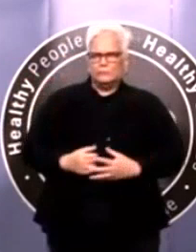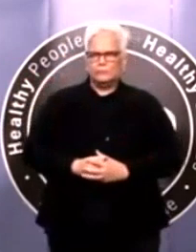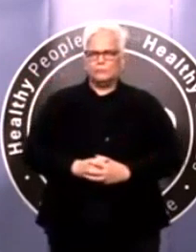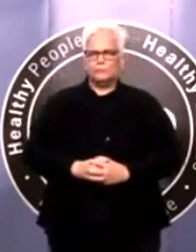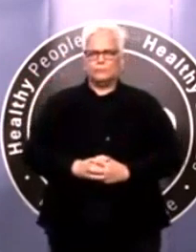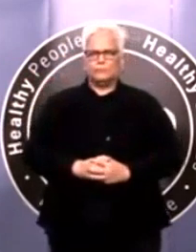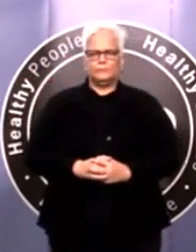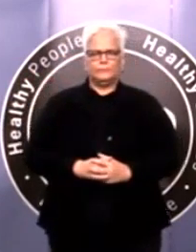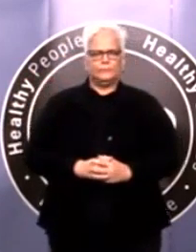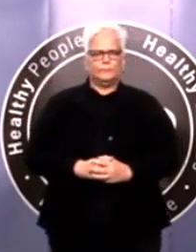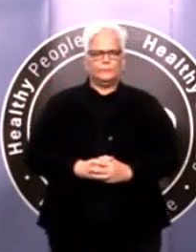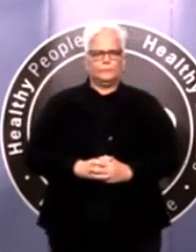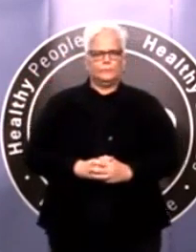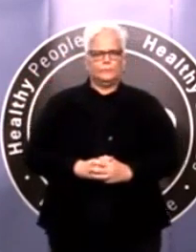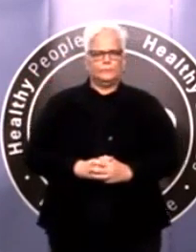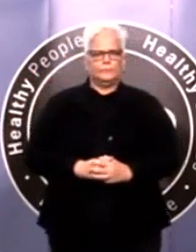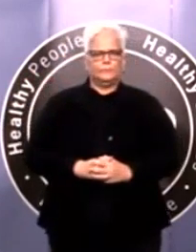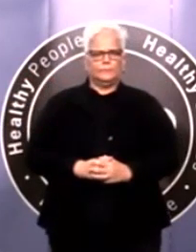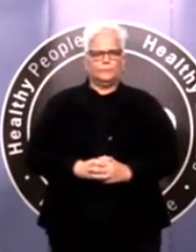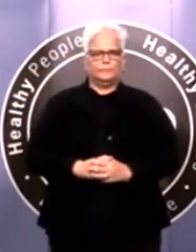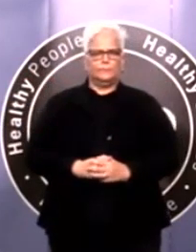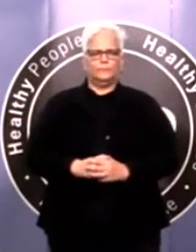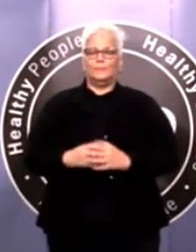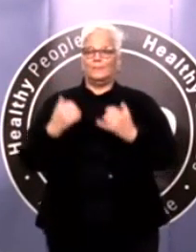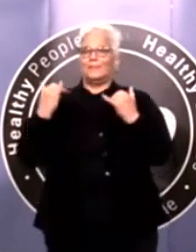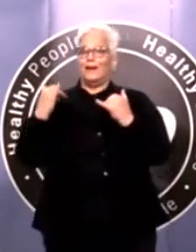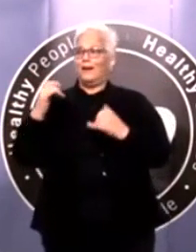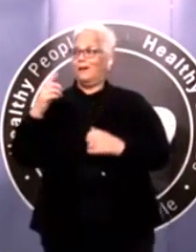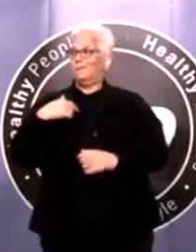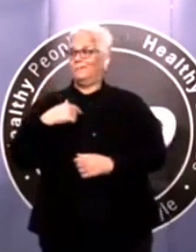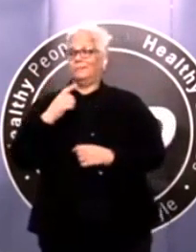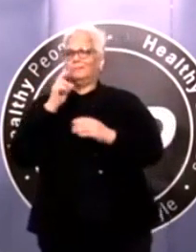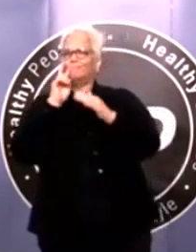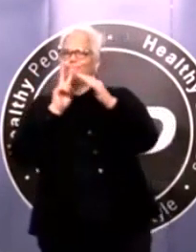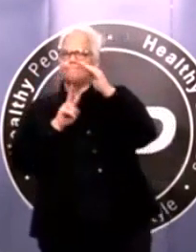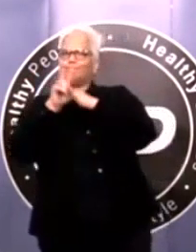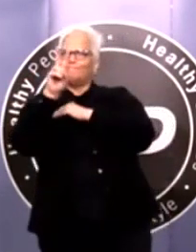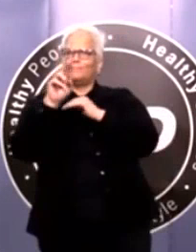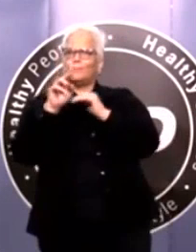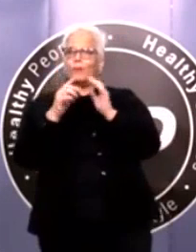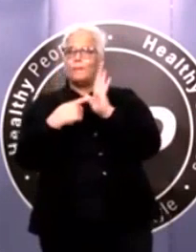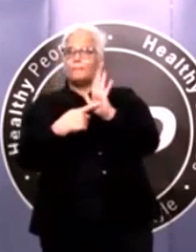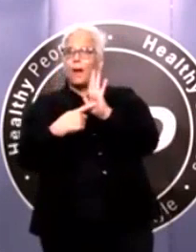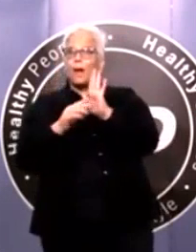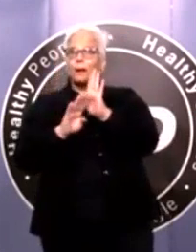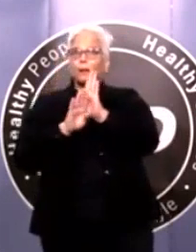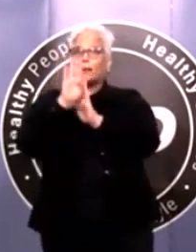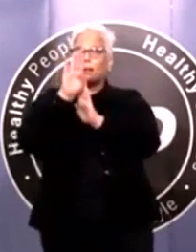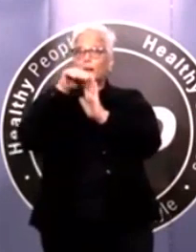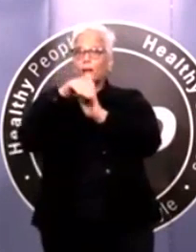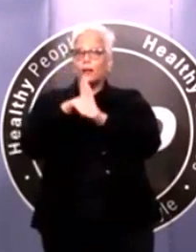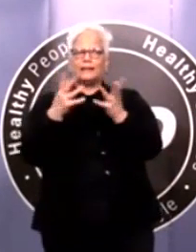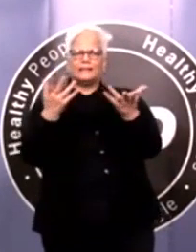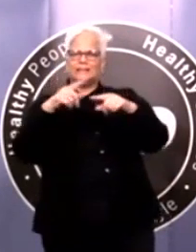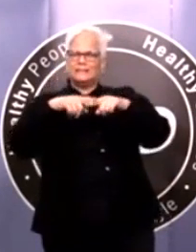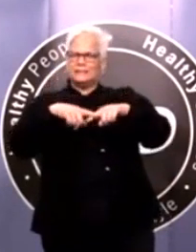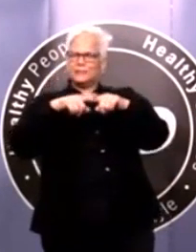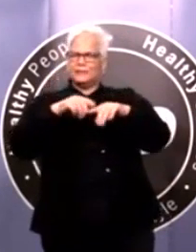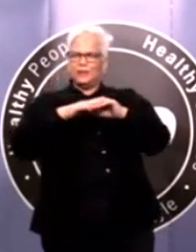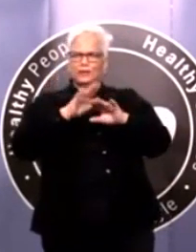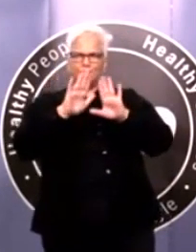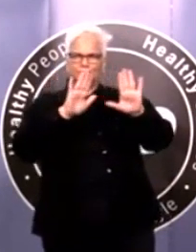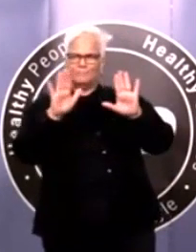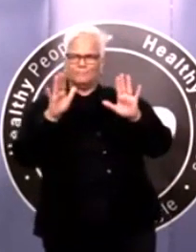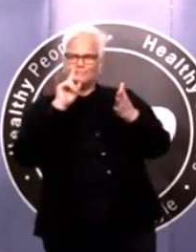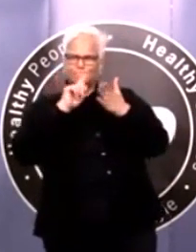do. So, that's why we continue to do this work and do the modeling so that we've got the right answers for these kind of questions and for our healthcare